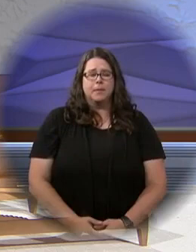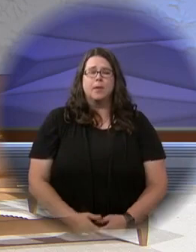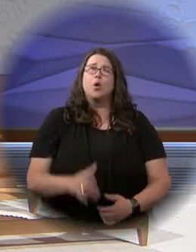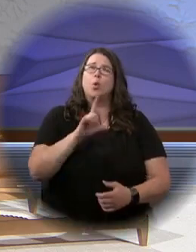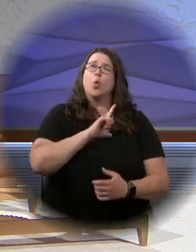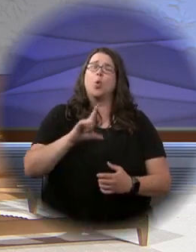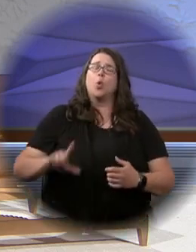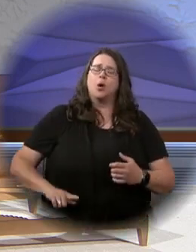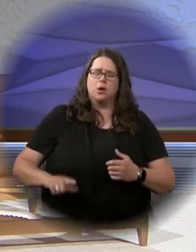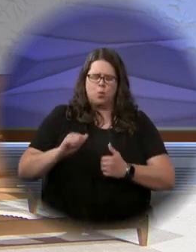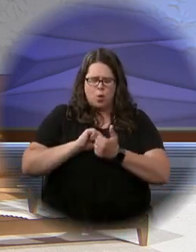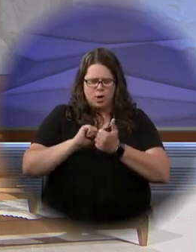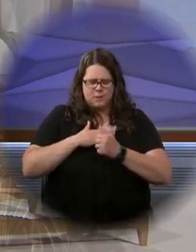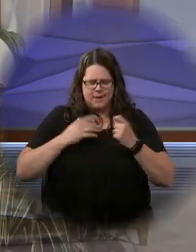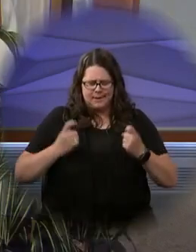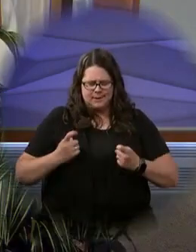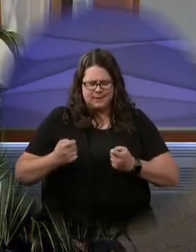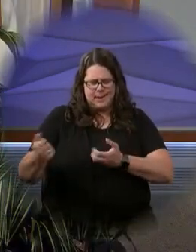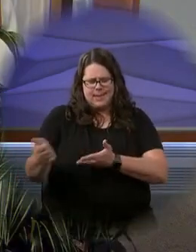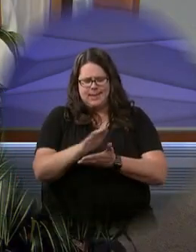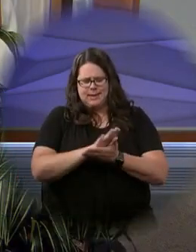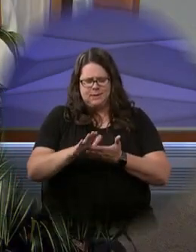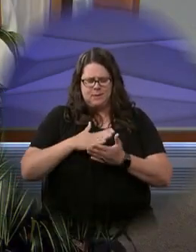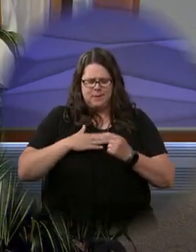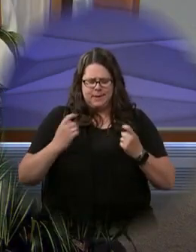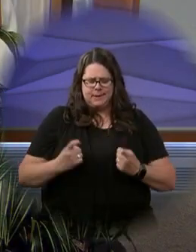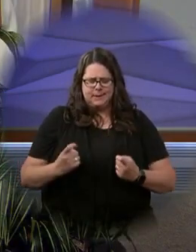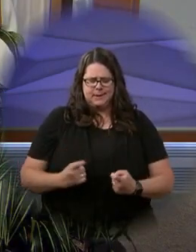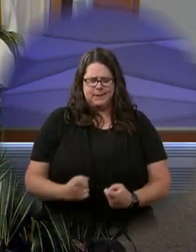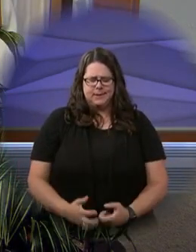Lord, wash away my iniquities and cleanse me of my sins.